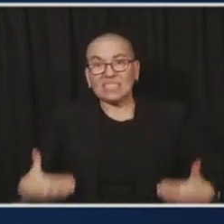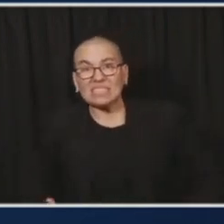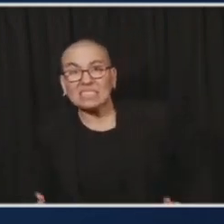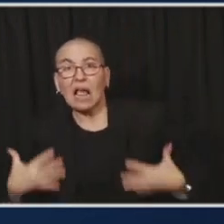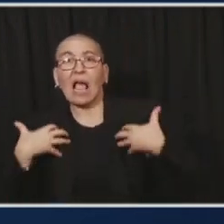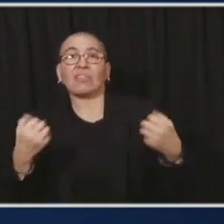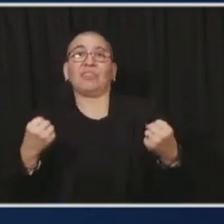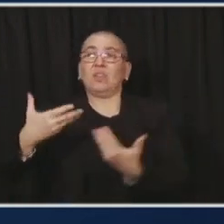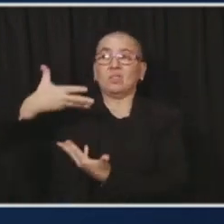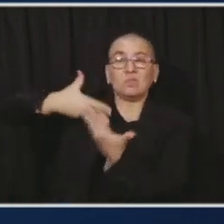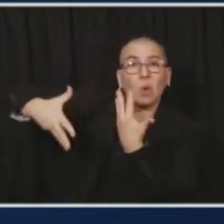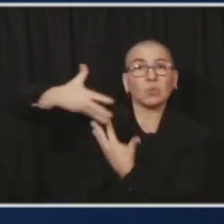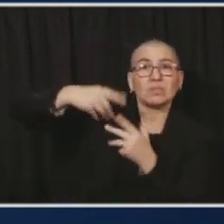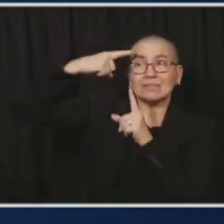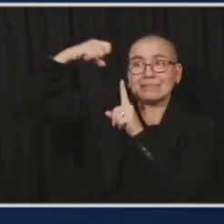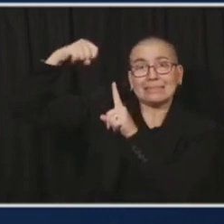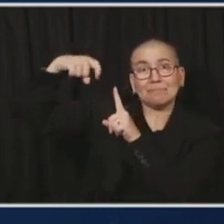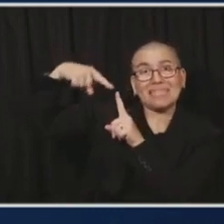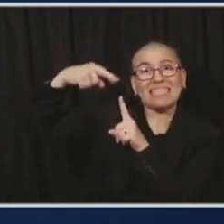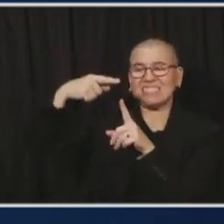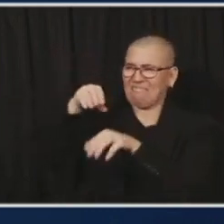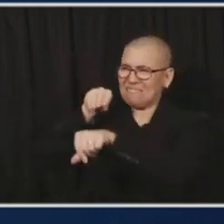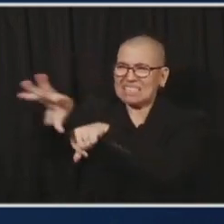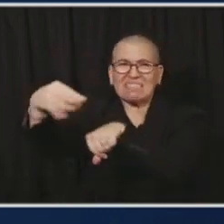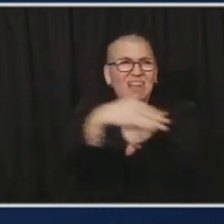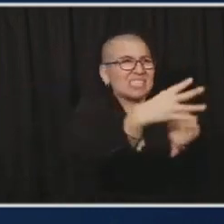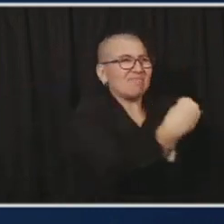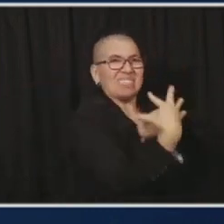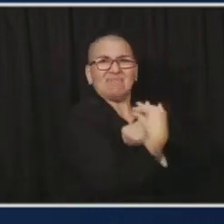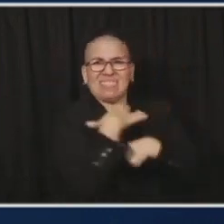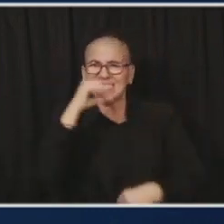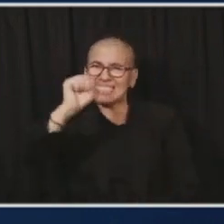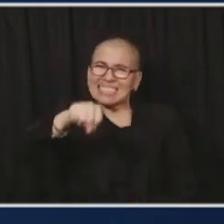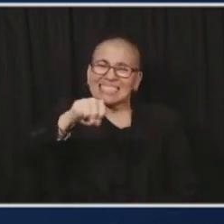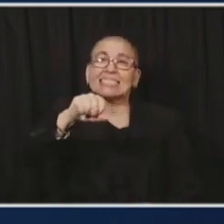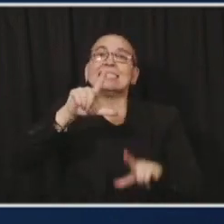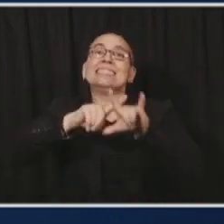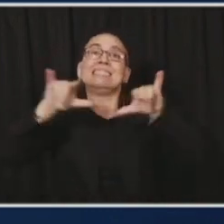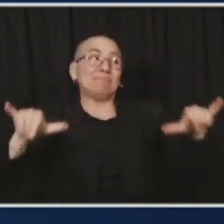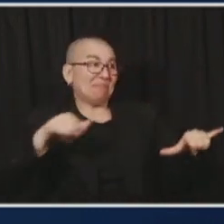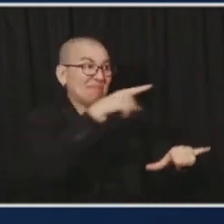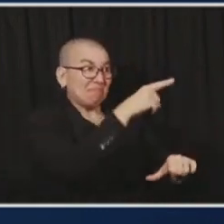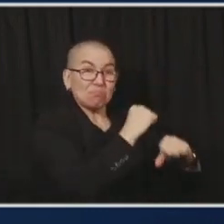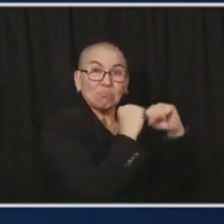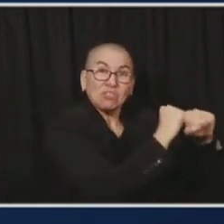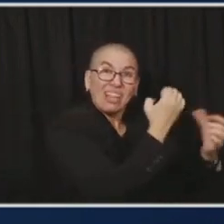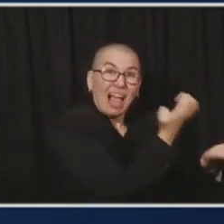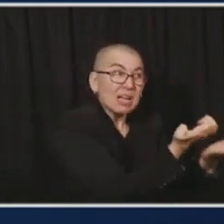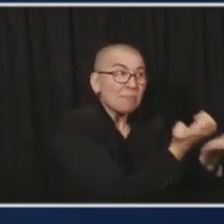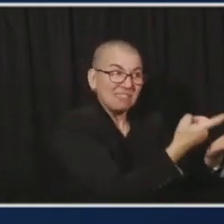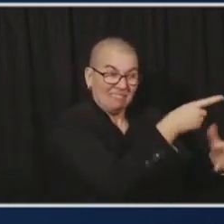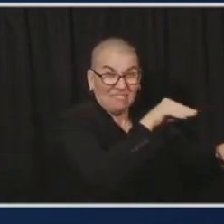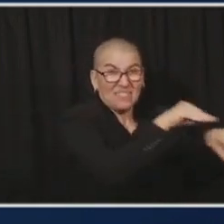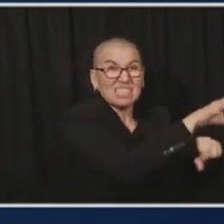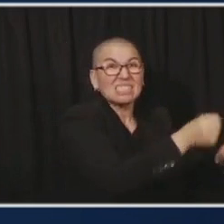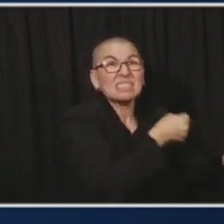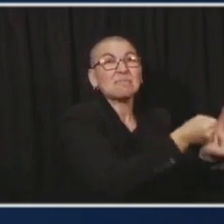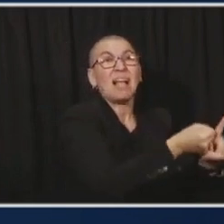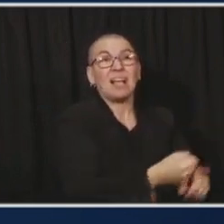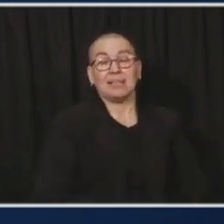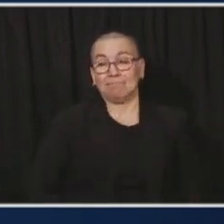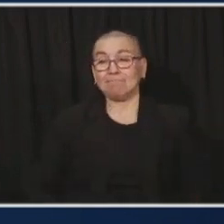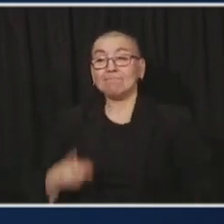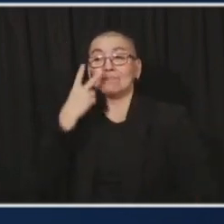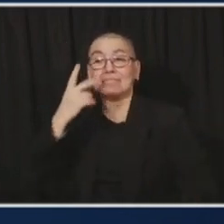how do we make sure we protect the economy? Because all of those things come together. And that spot in the middle is the Stay Safe Minnesota.